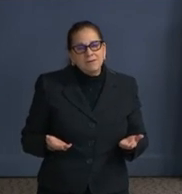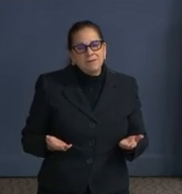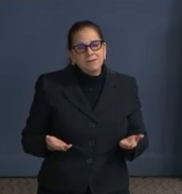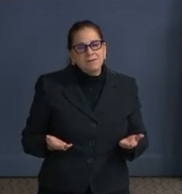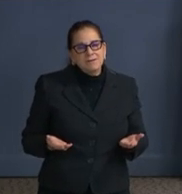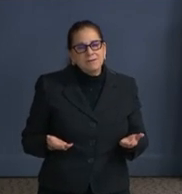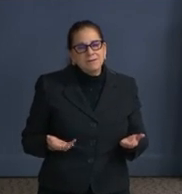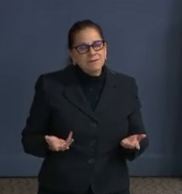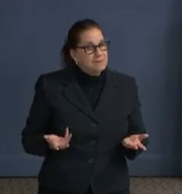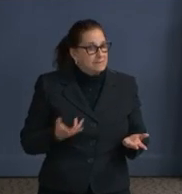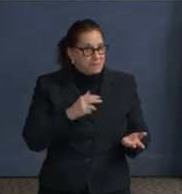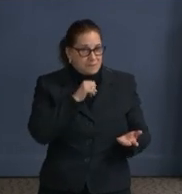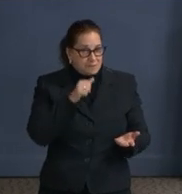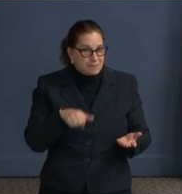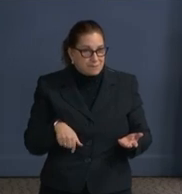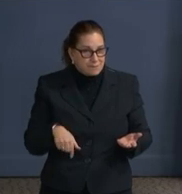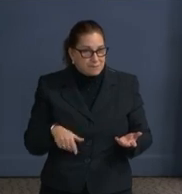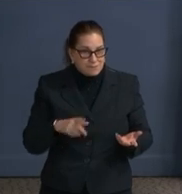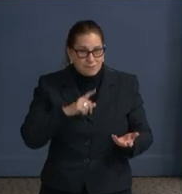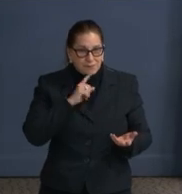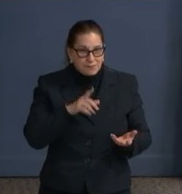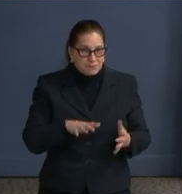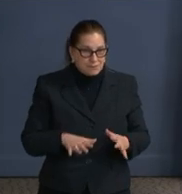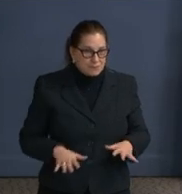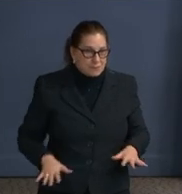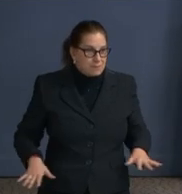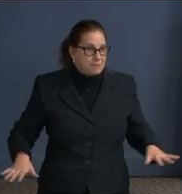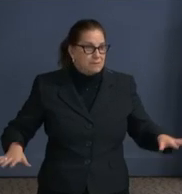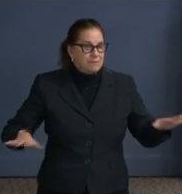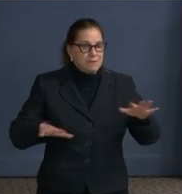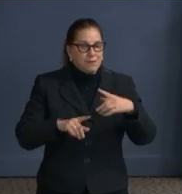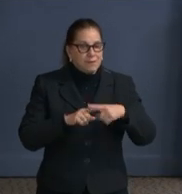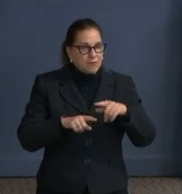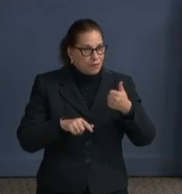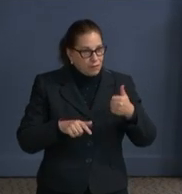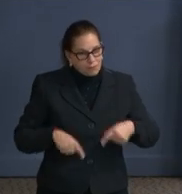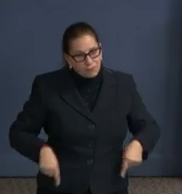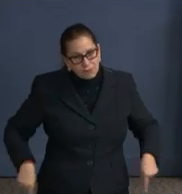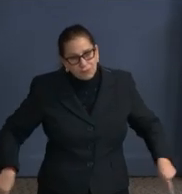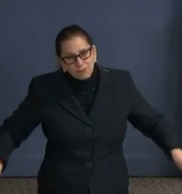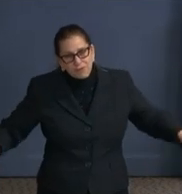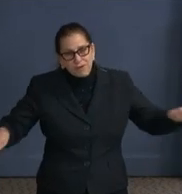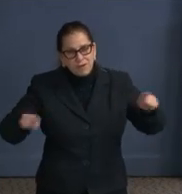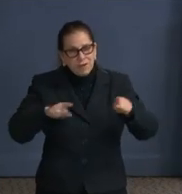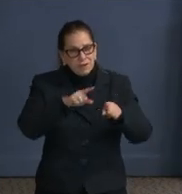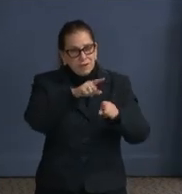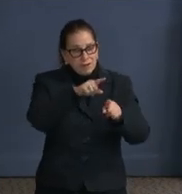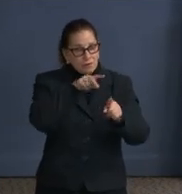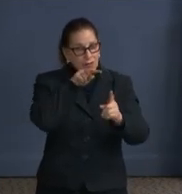distributed across all wars. So there's a part of that phenomenon that you also have to think about.